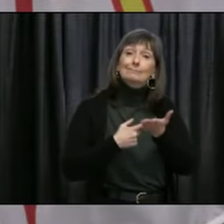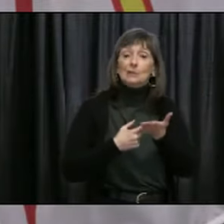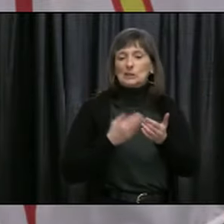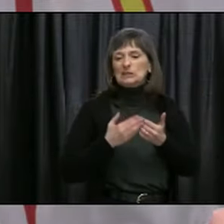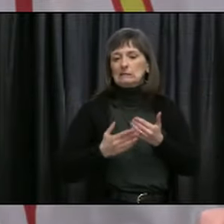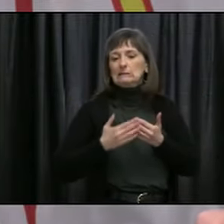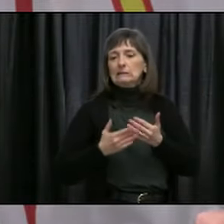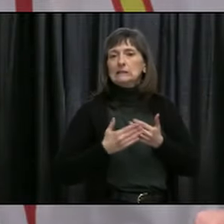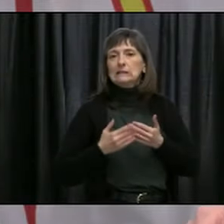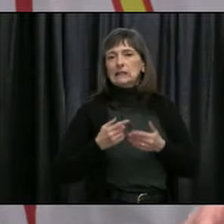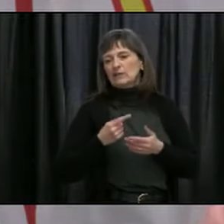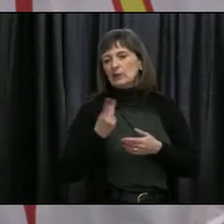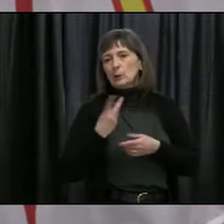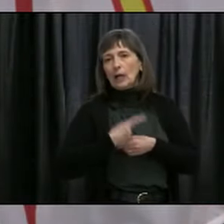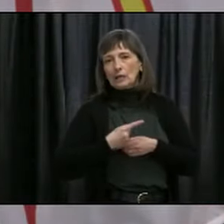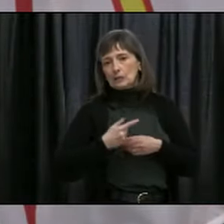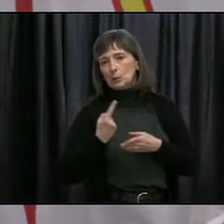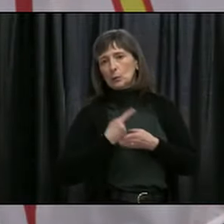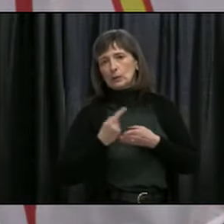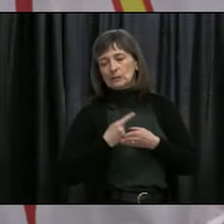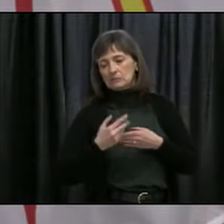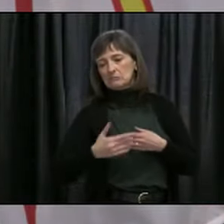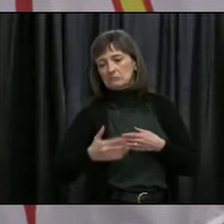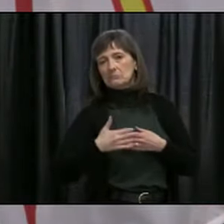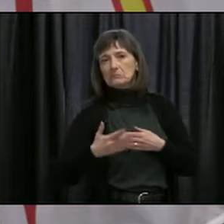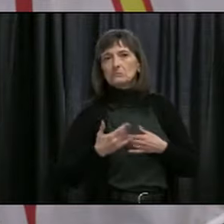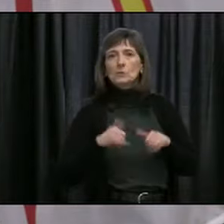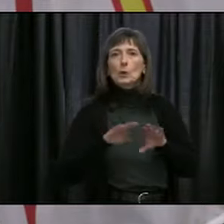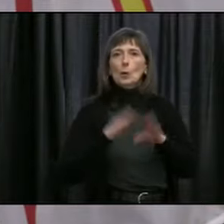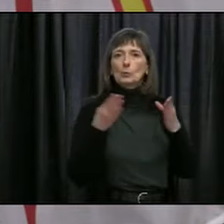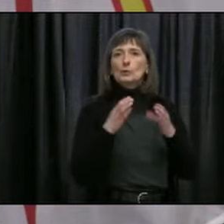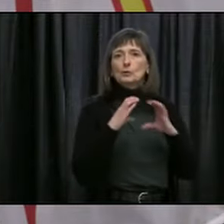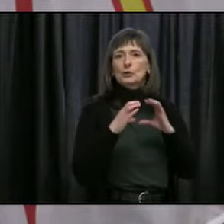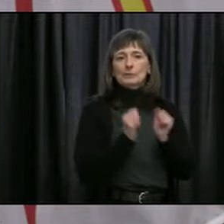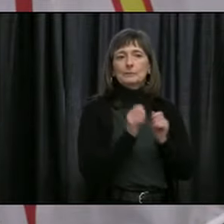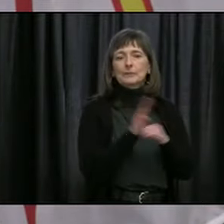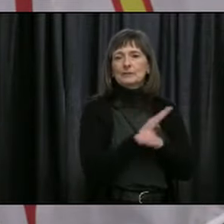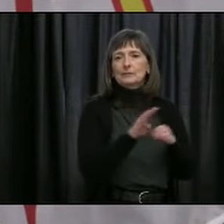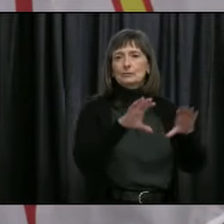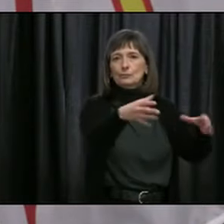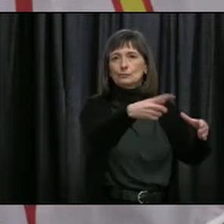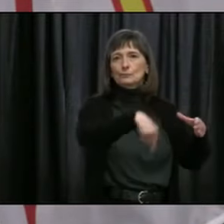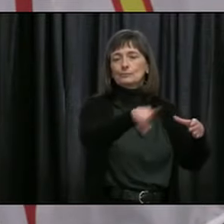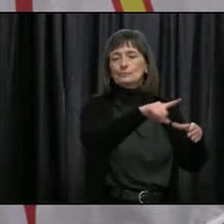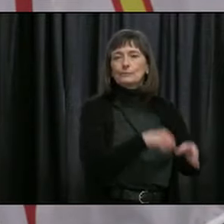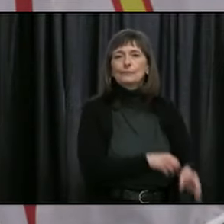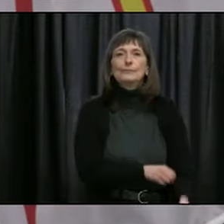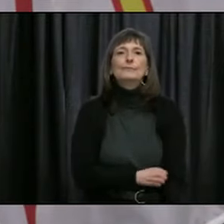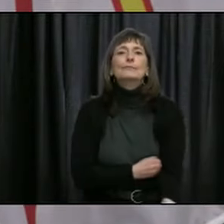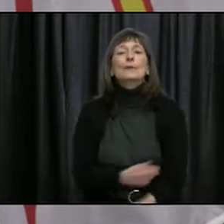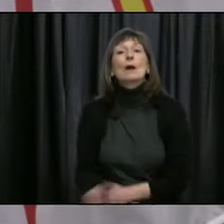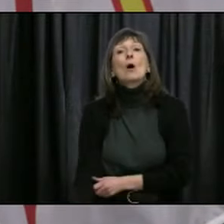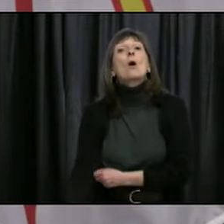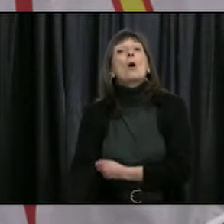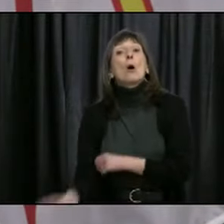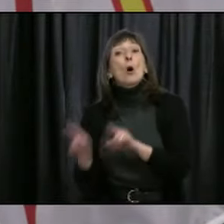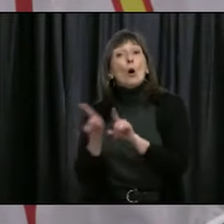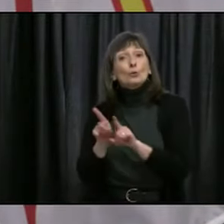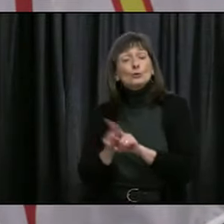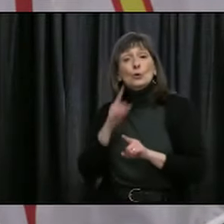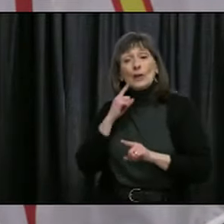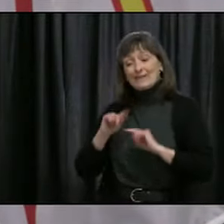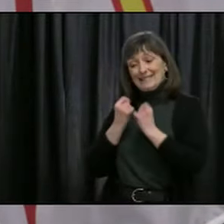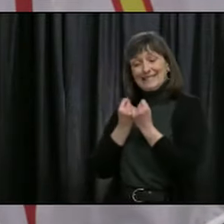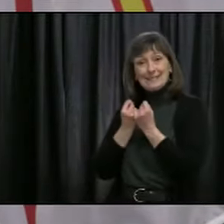the coming days and weeks. Also, tomorrow afternoon, we will have business guidance teams in place that can support the